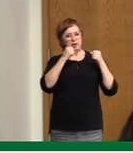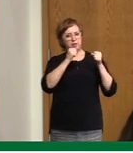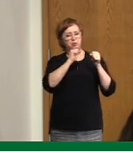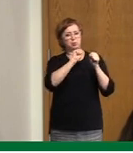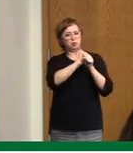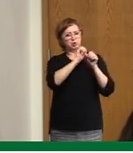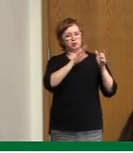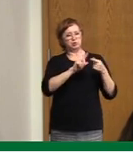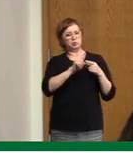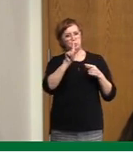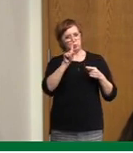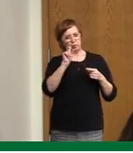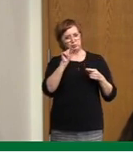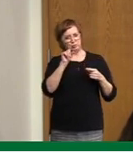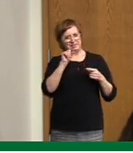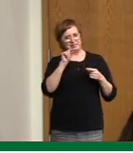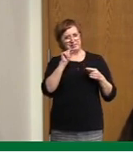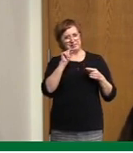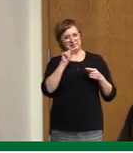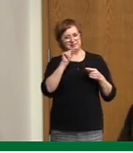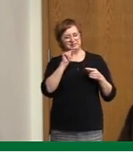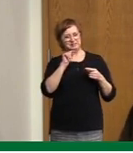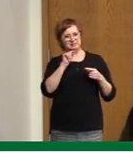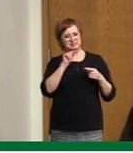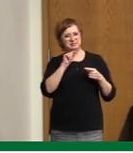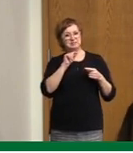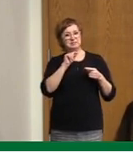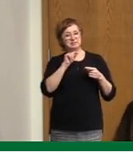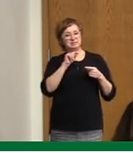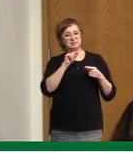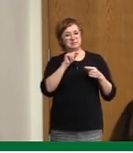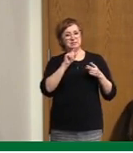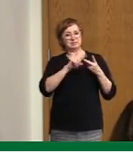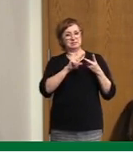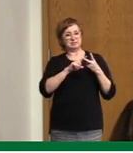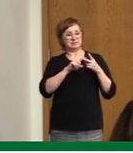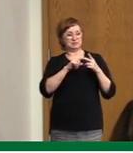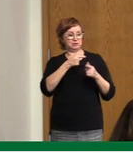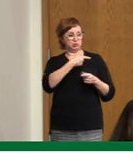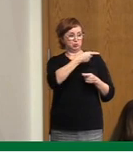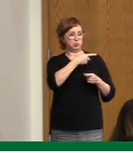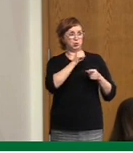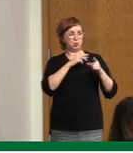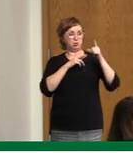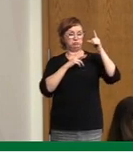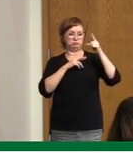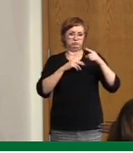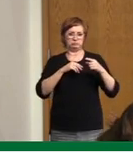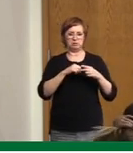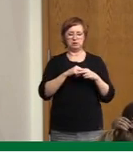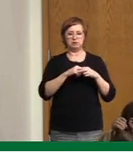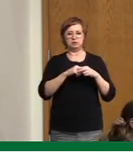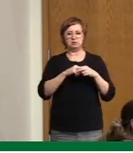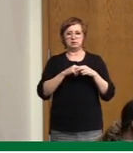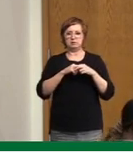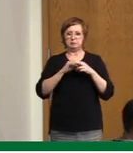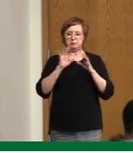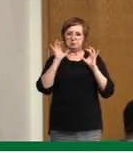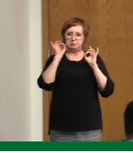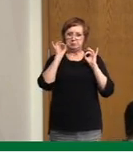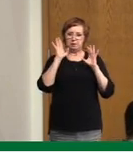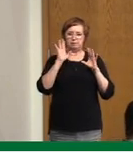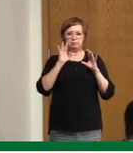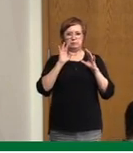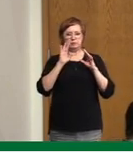This might be for either one of you or Livingstone on the phone, but what kind of strain is that putting on the healthcare system, and, like,